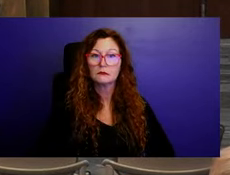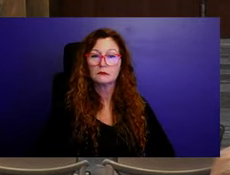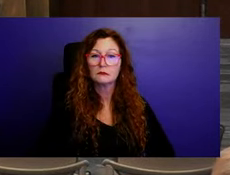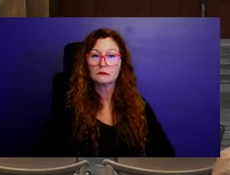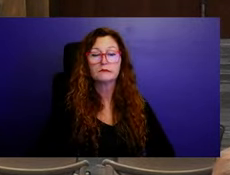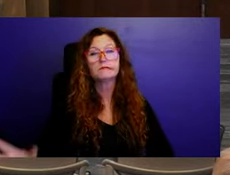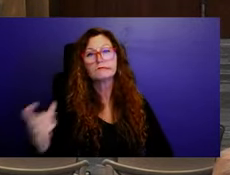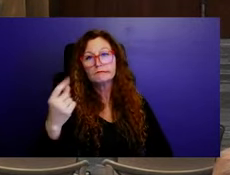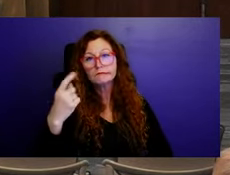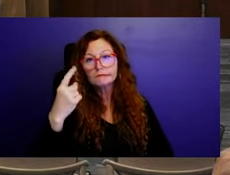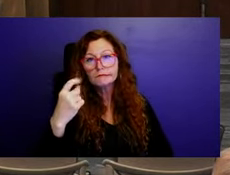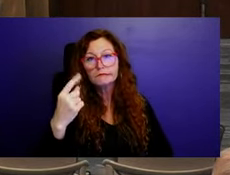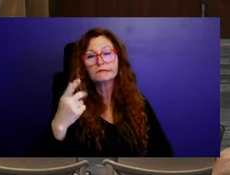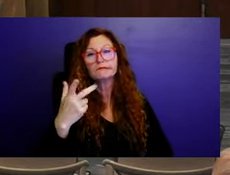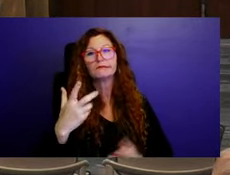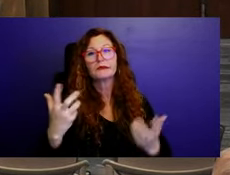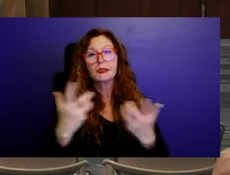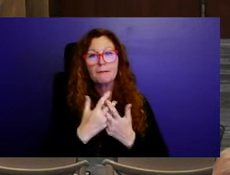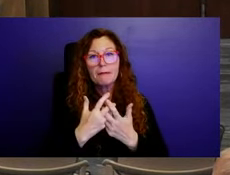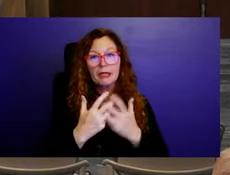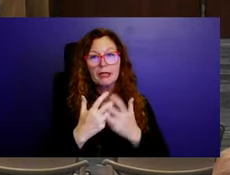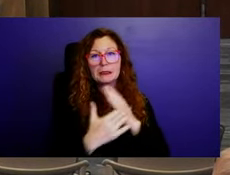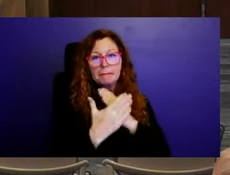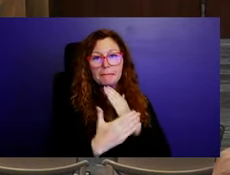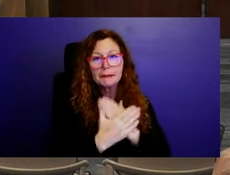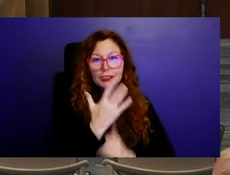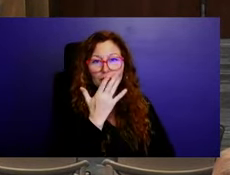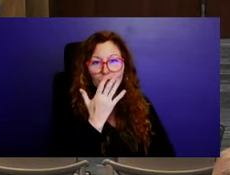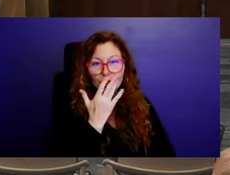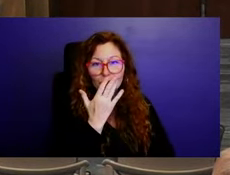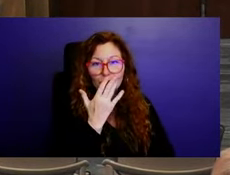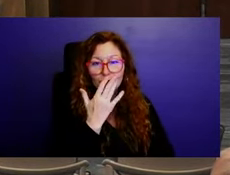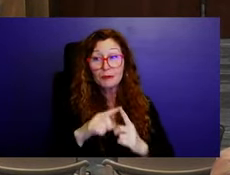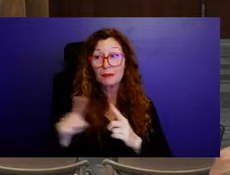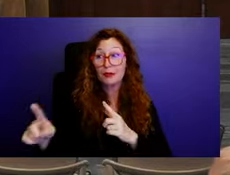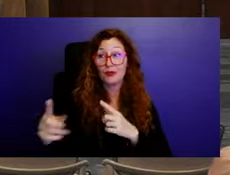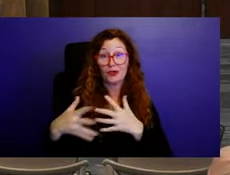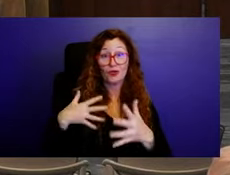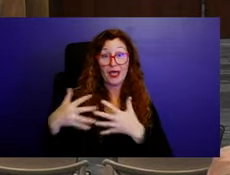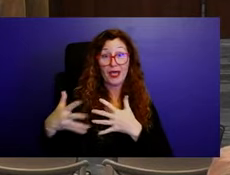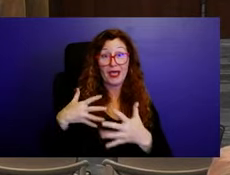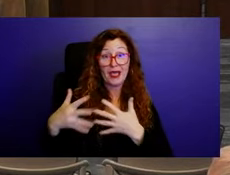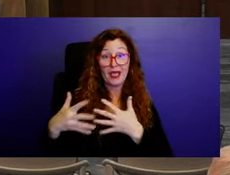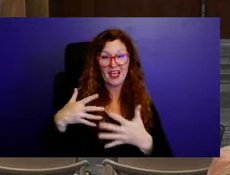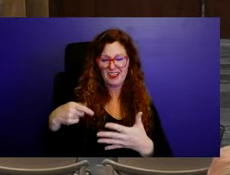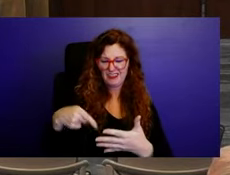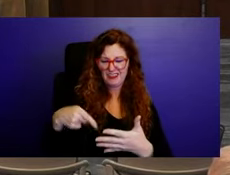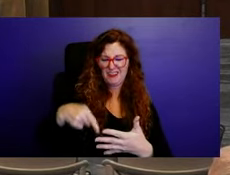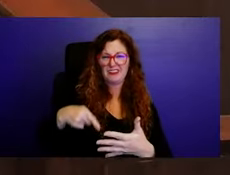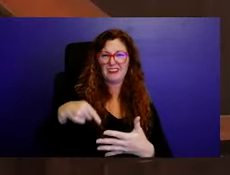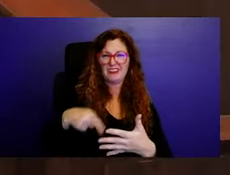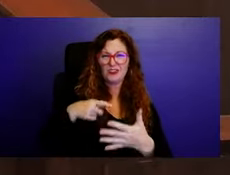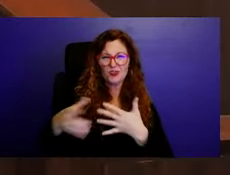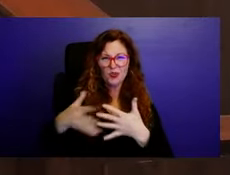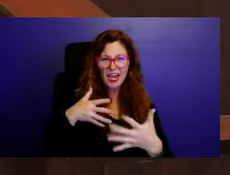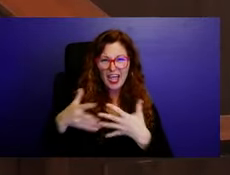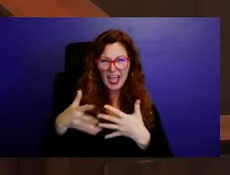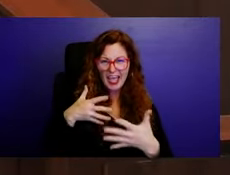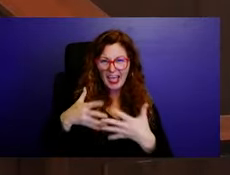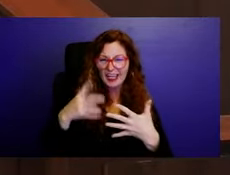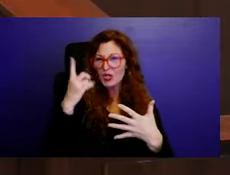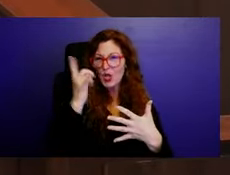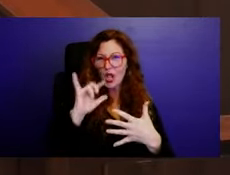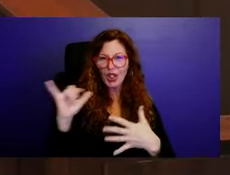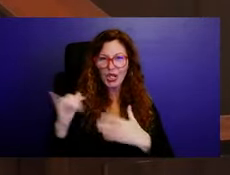gray isn't too coastal to me, but again, that's just my humble opinion. So I just wanted to get some clarification with that. Thank you.